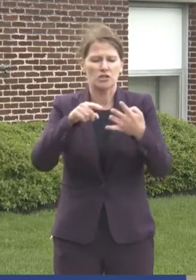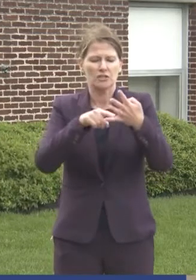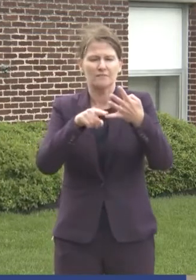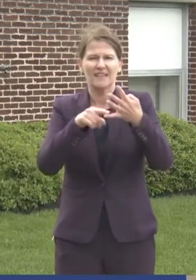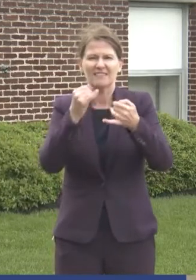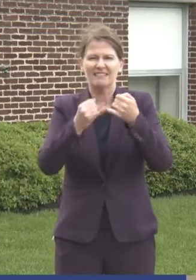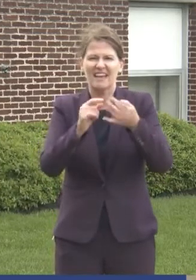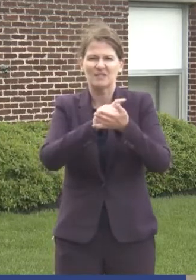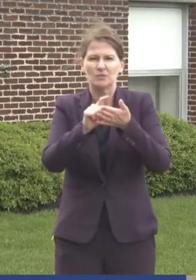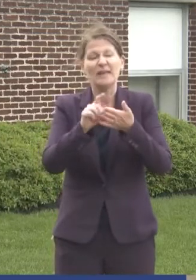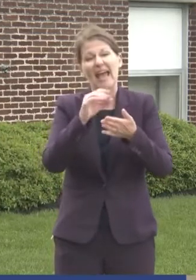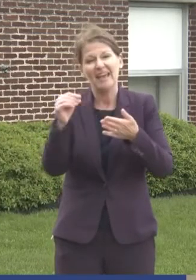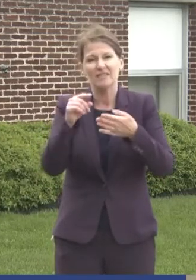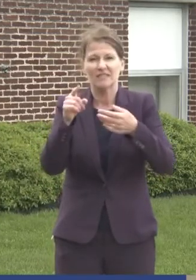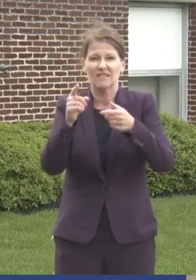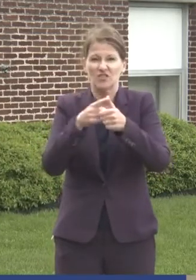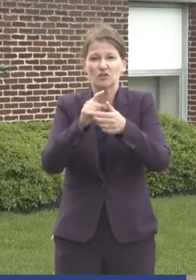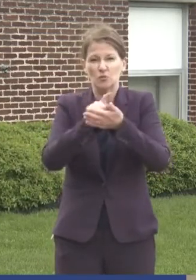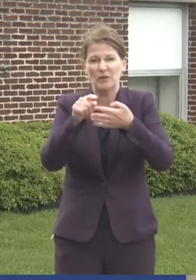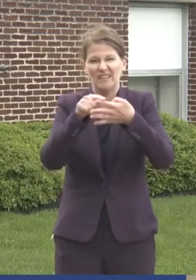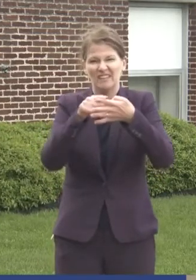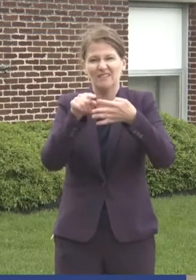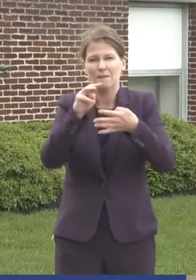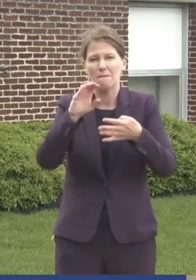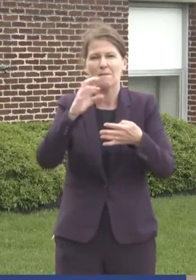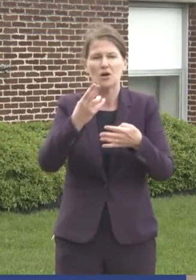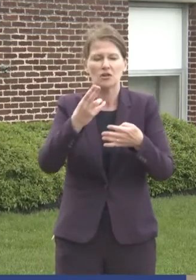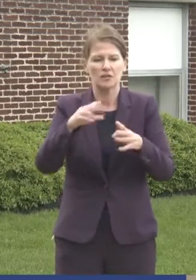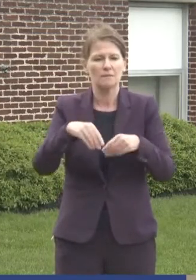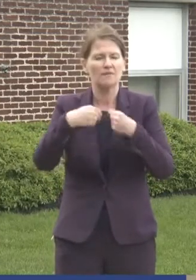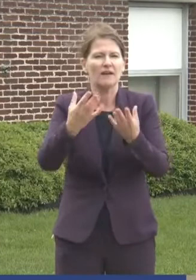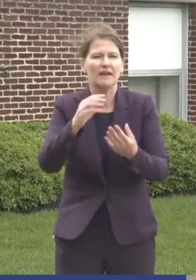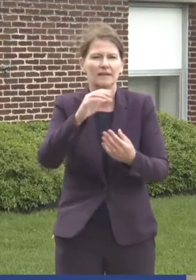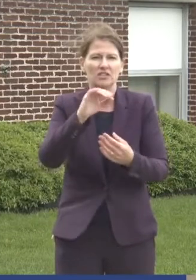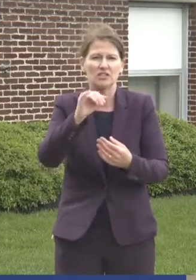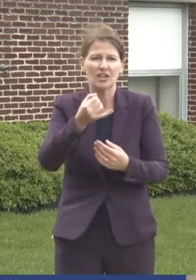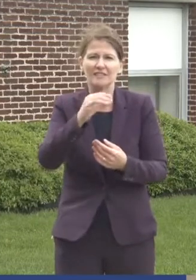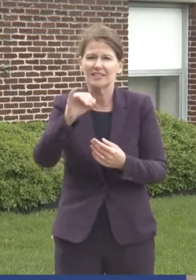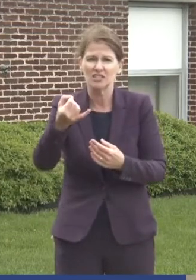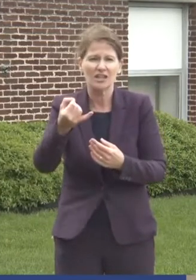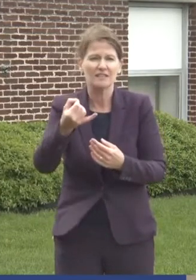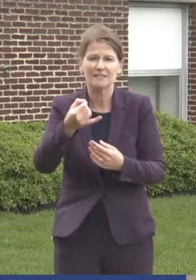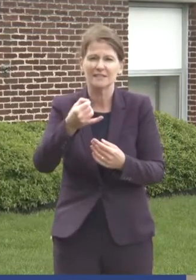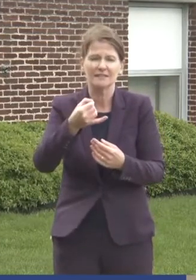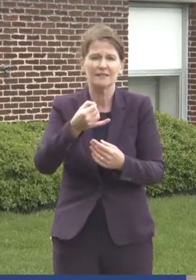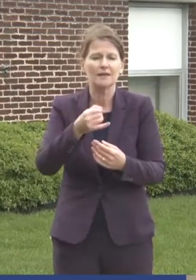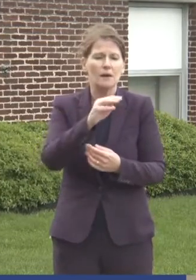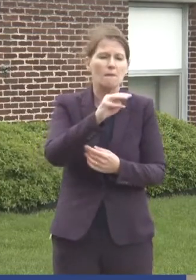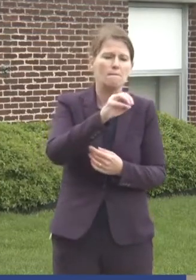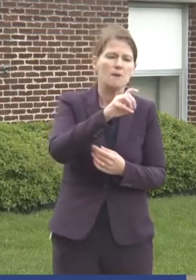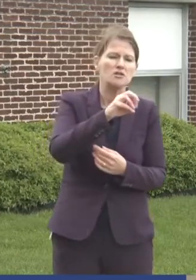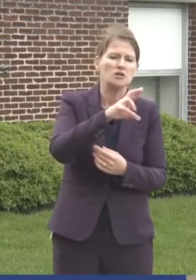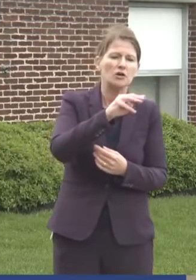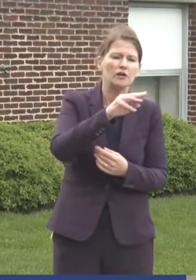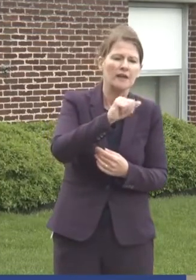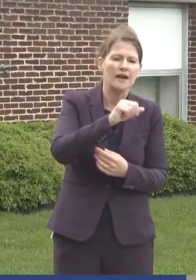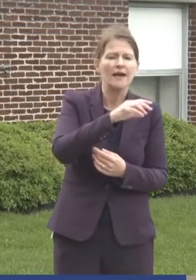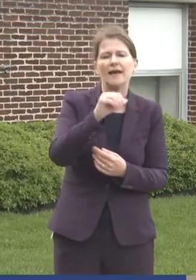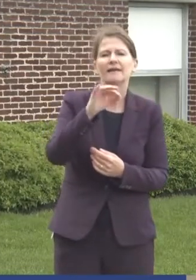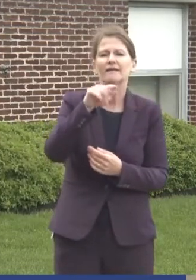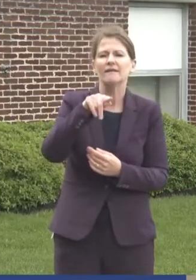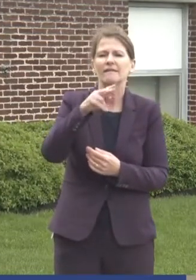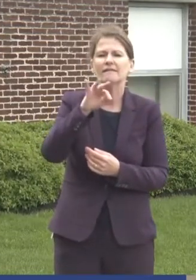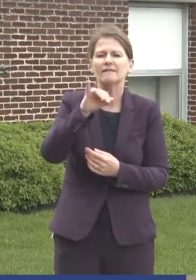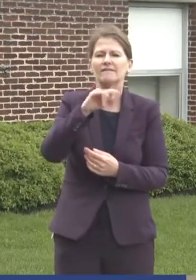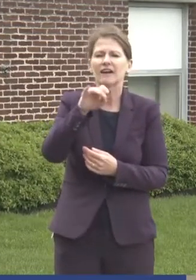and the first week in March, I guess the allocation of Johnson and Johnson has been Moderna and Pfizer has been fairly steady,